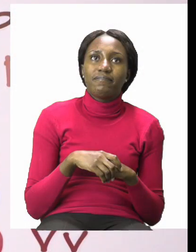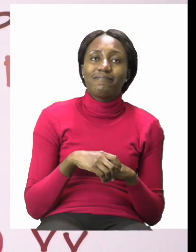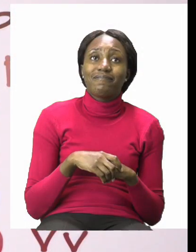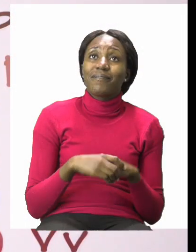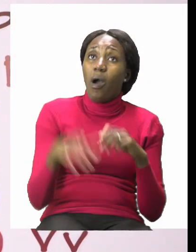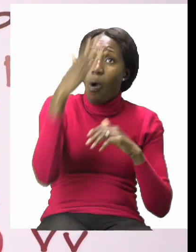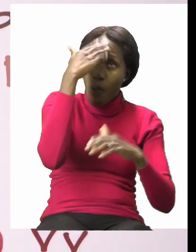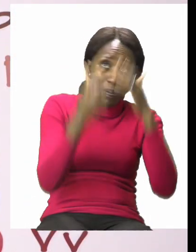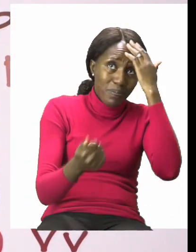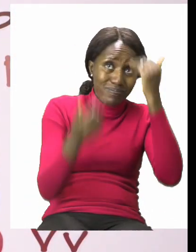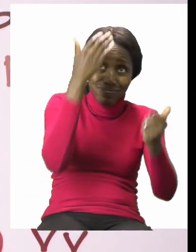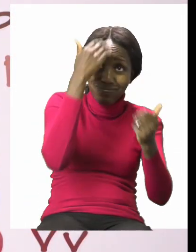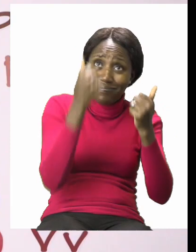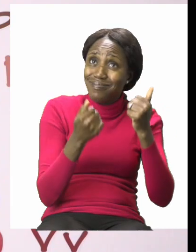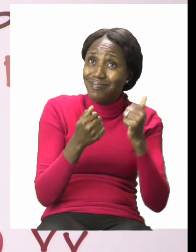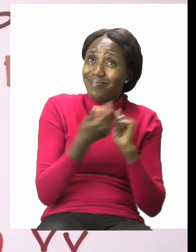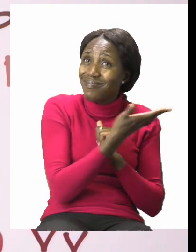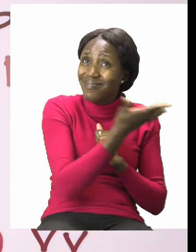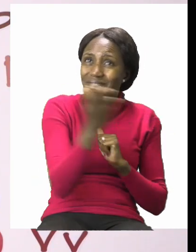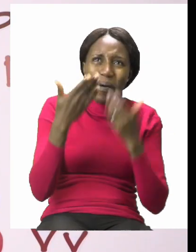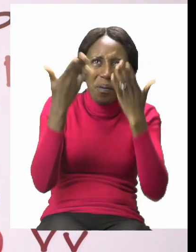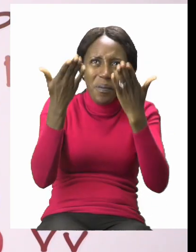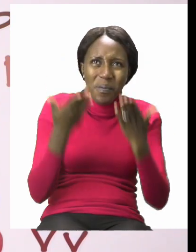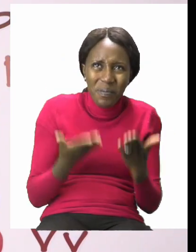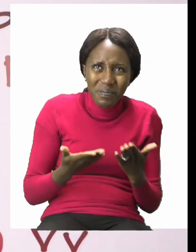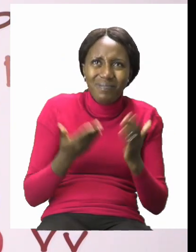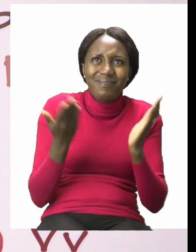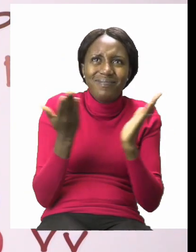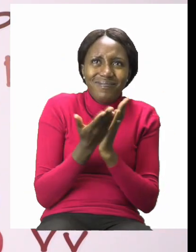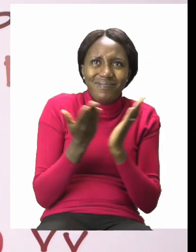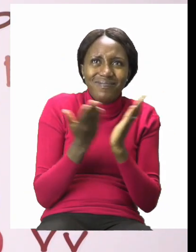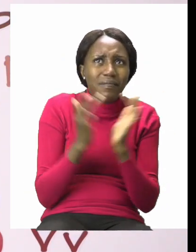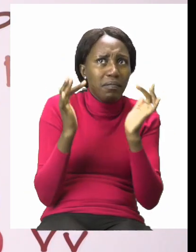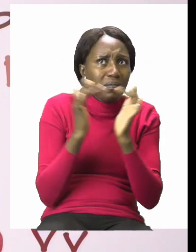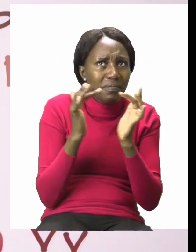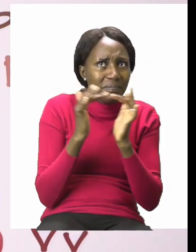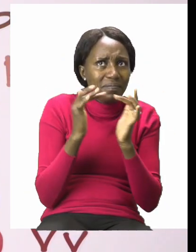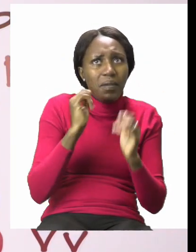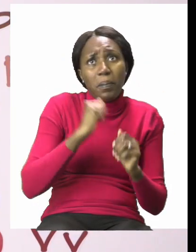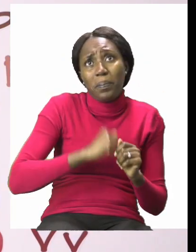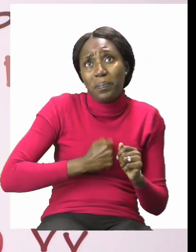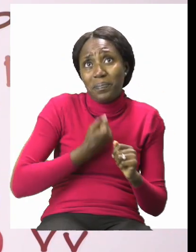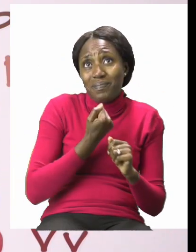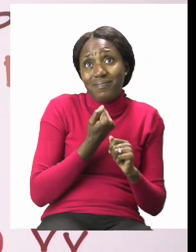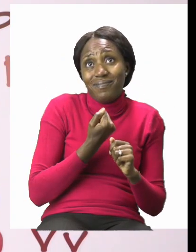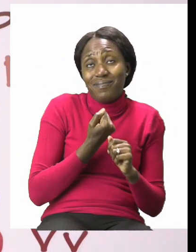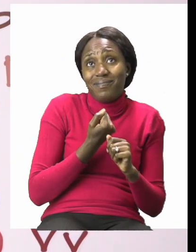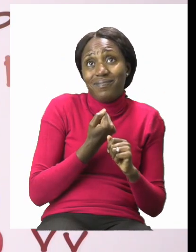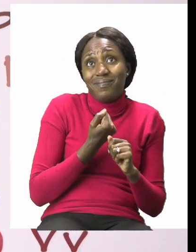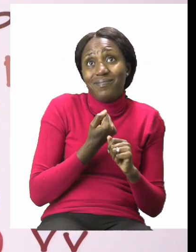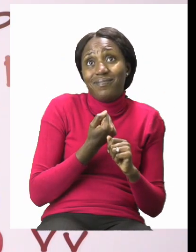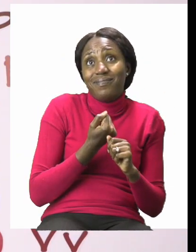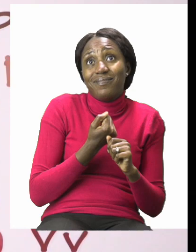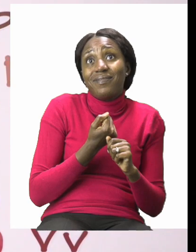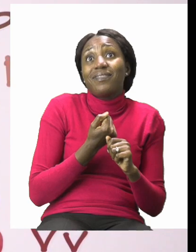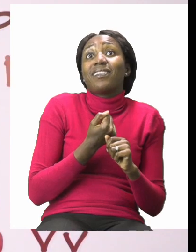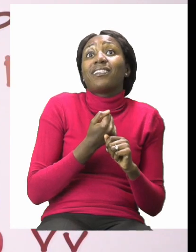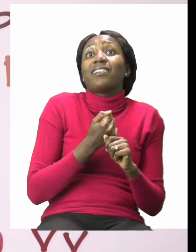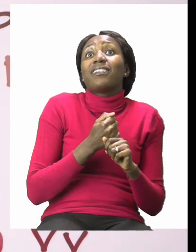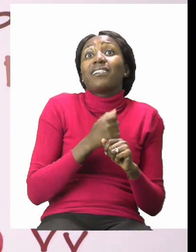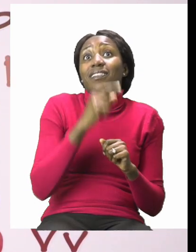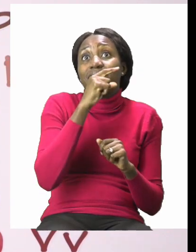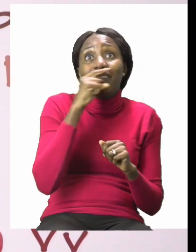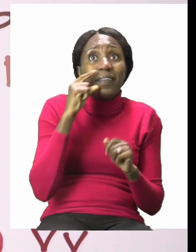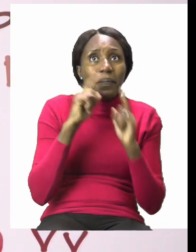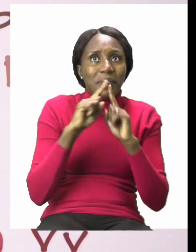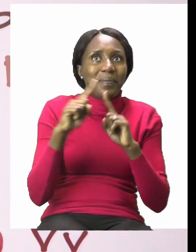Hello everyone and welcome to MyZone Online School. My name is Teacher Mutsa